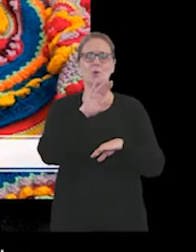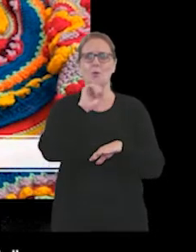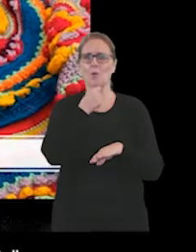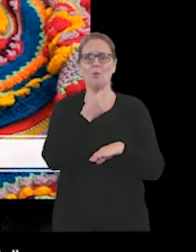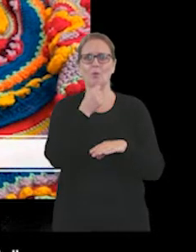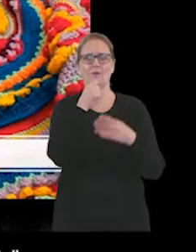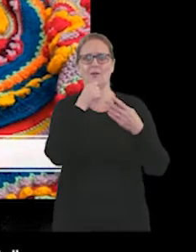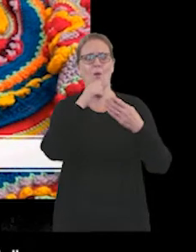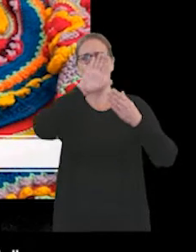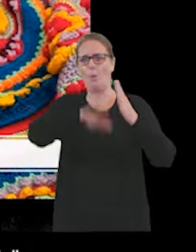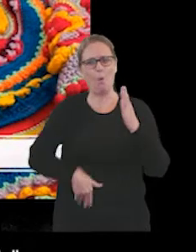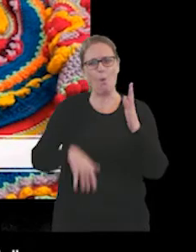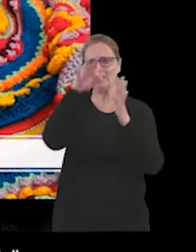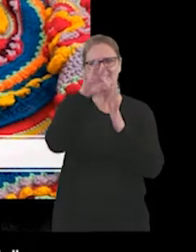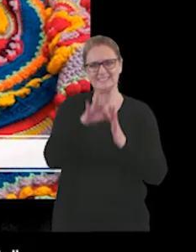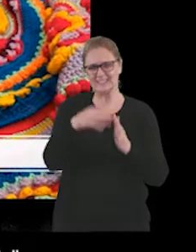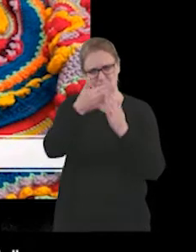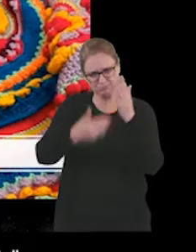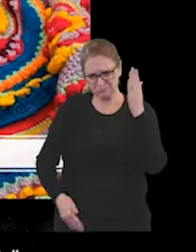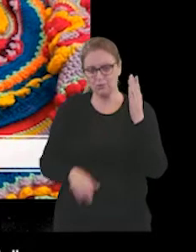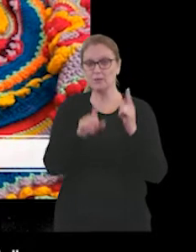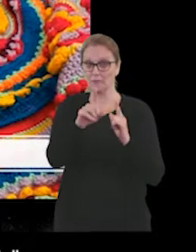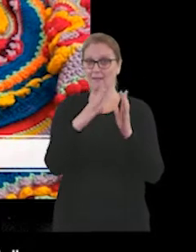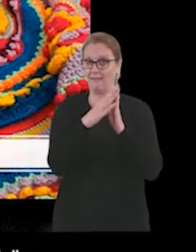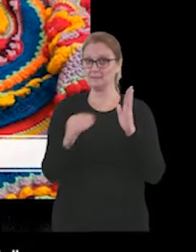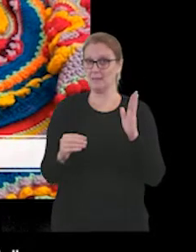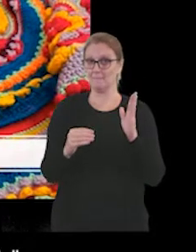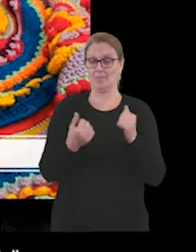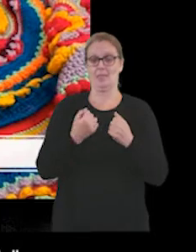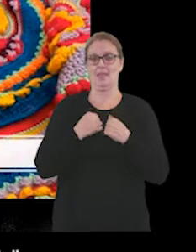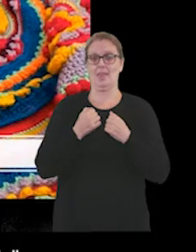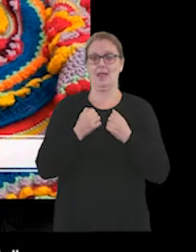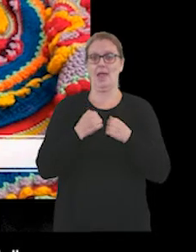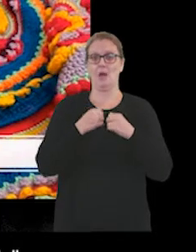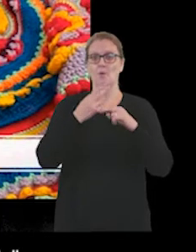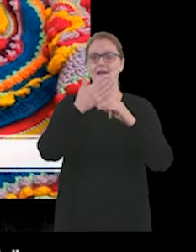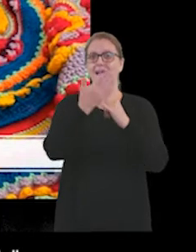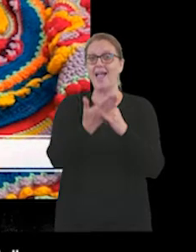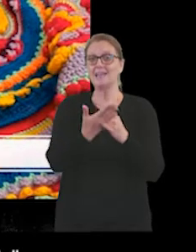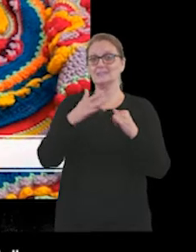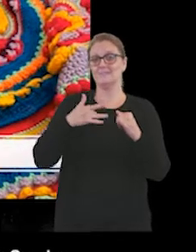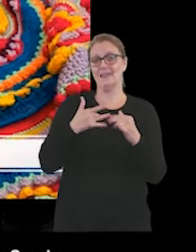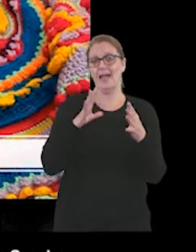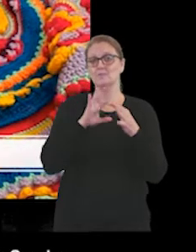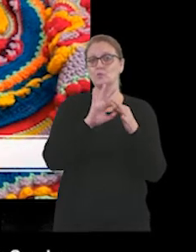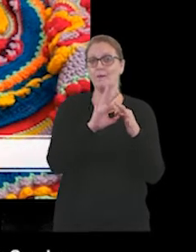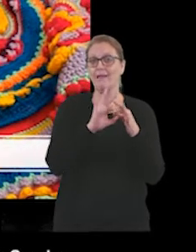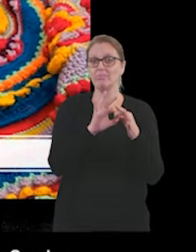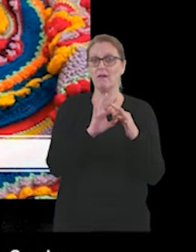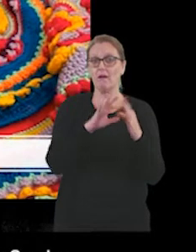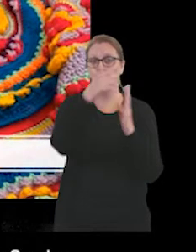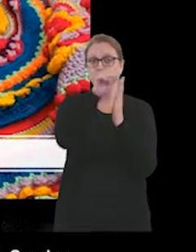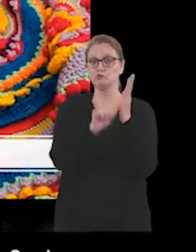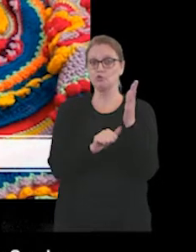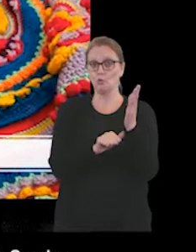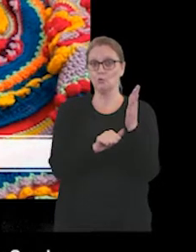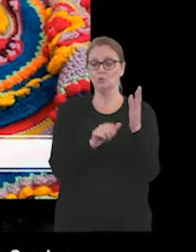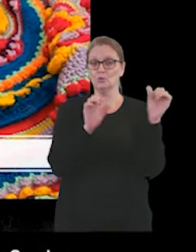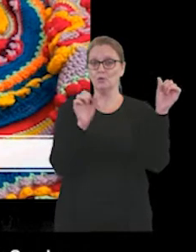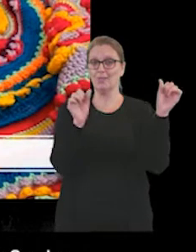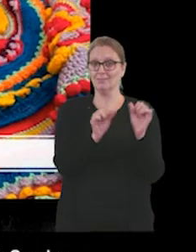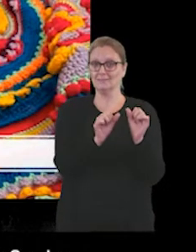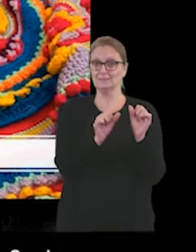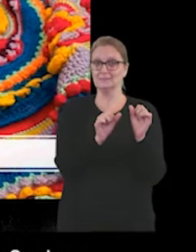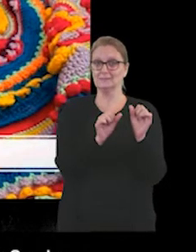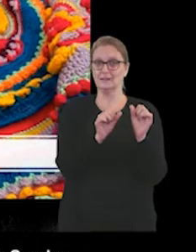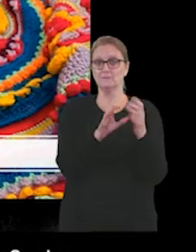go through all the detail, but for example, our end of life together was shortlisted for a health service journal